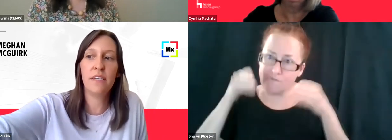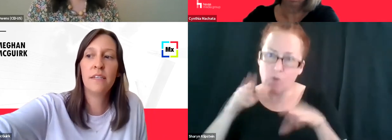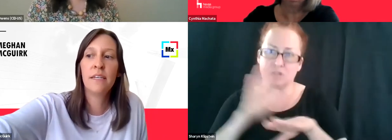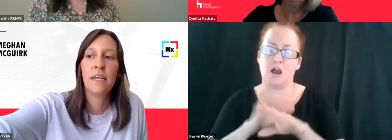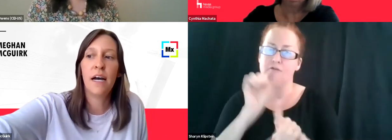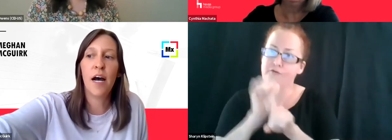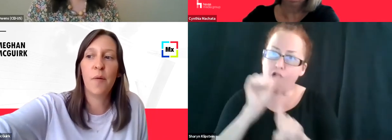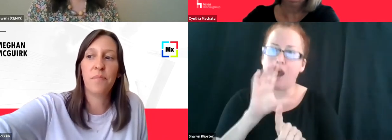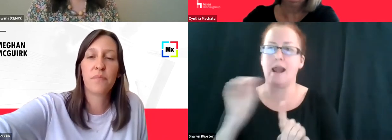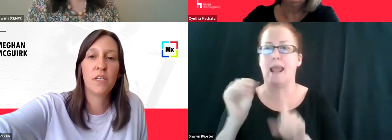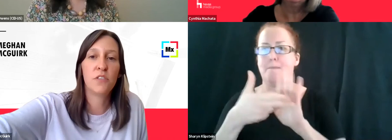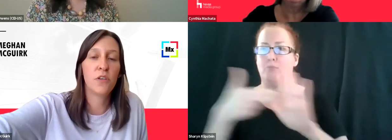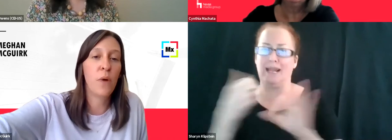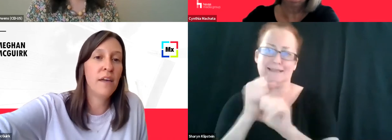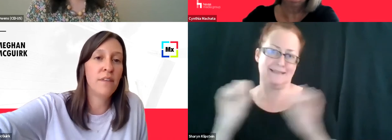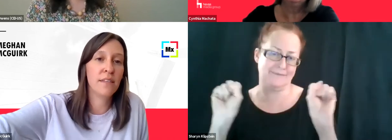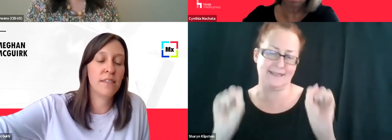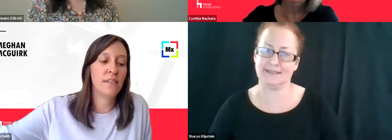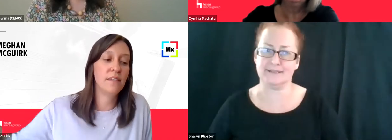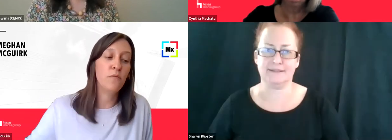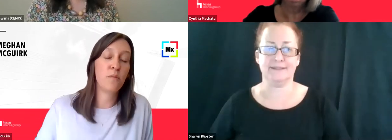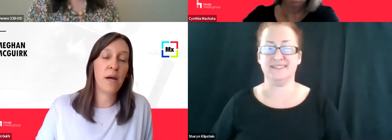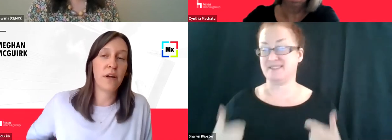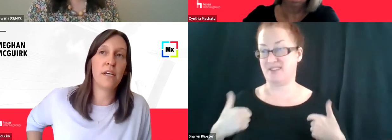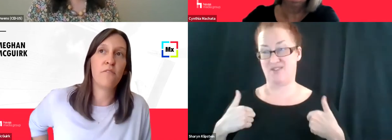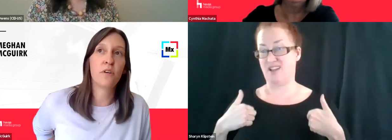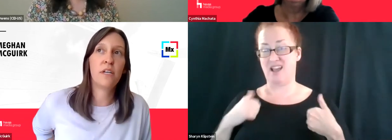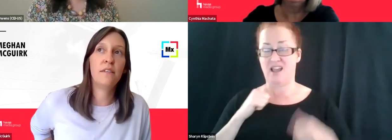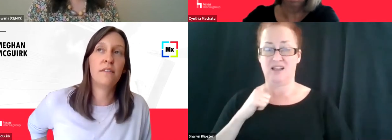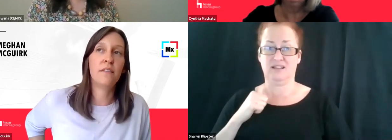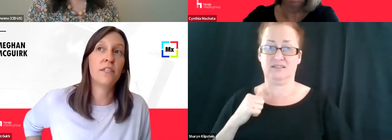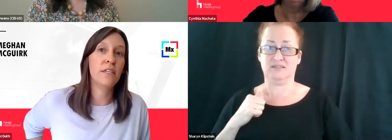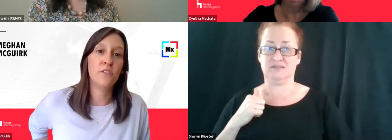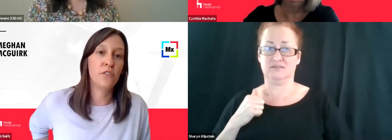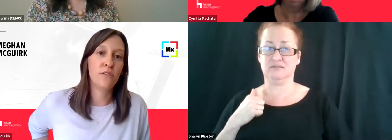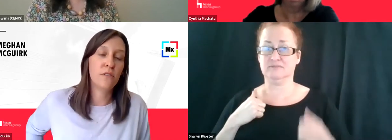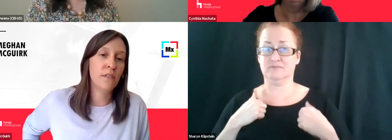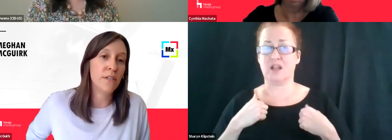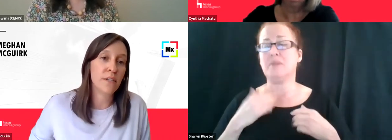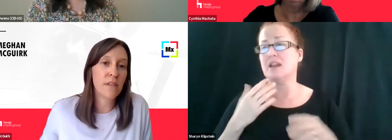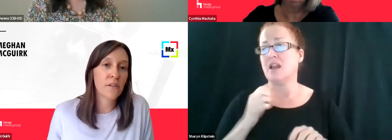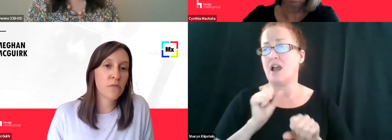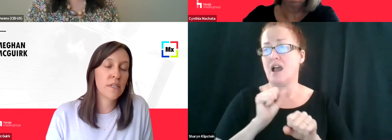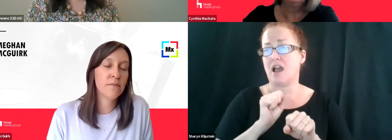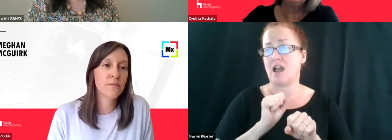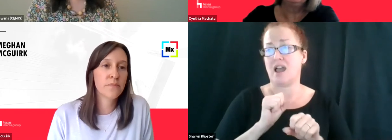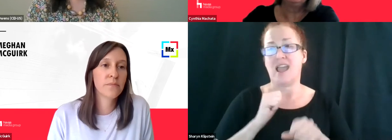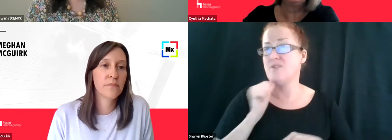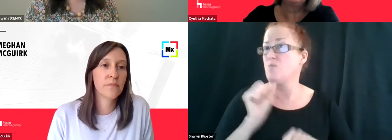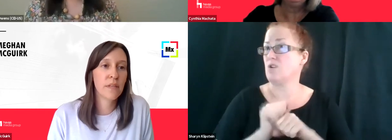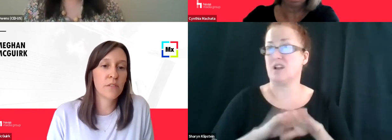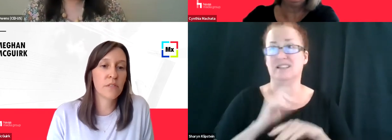safety. Um, so, so I have not seen with my brands. I've worked on serious issues in years, actually